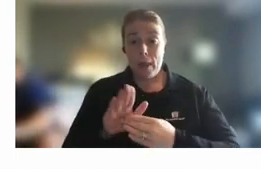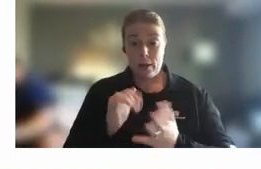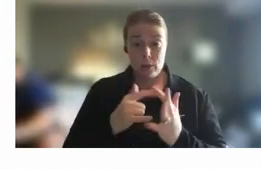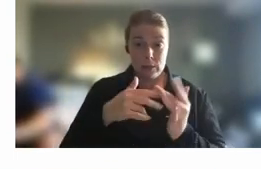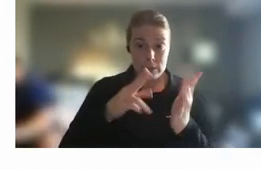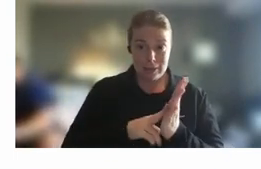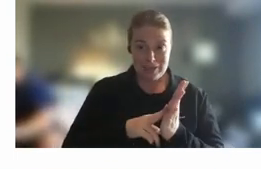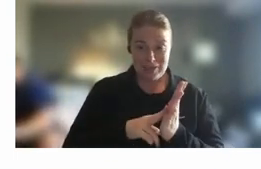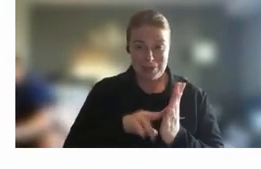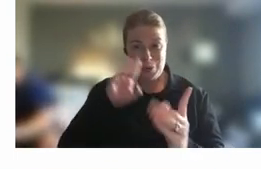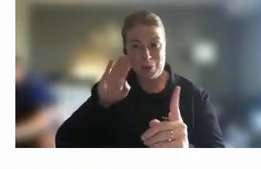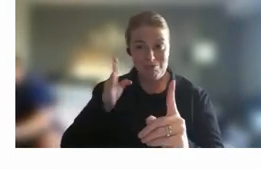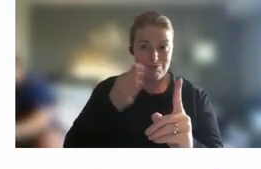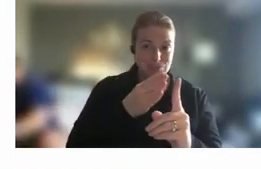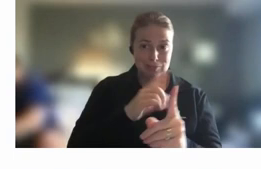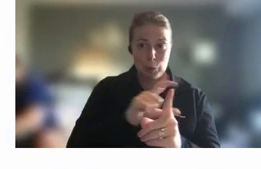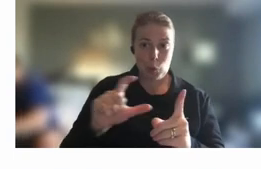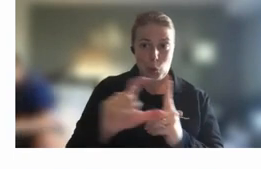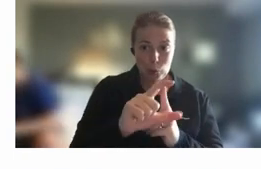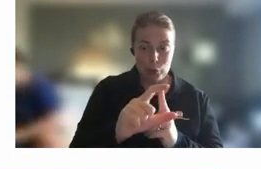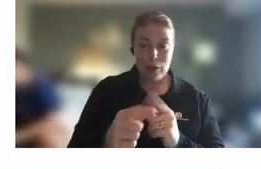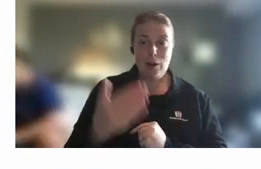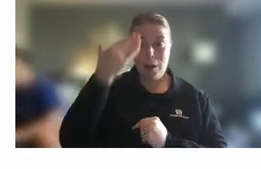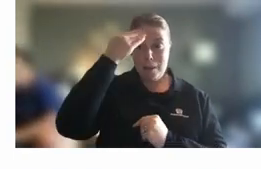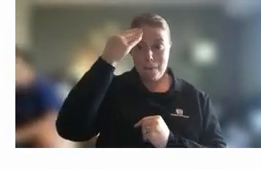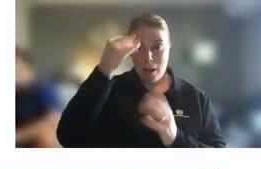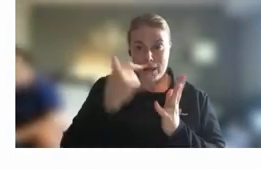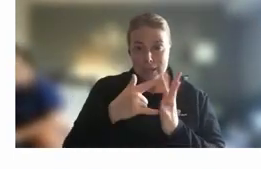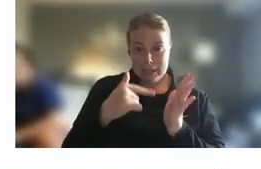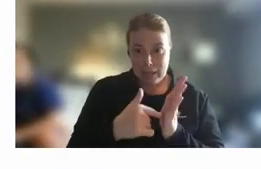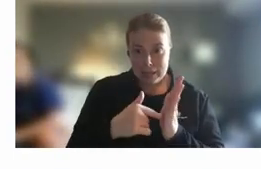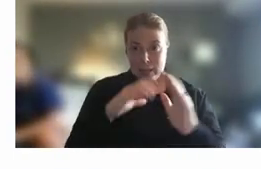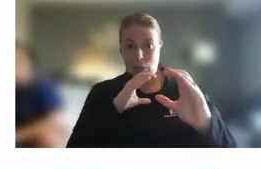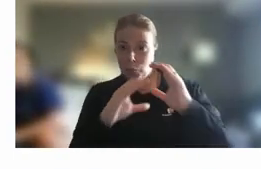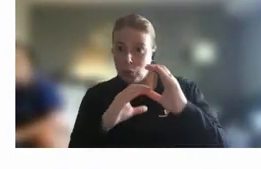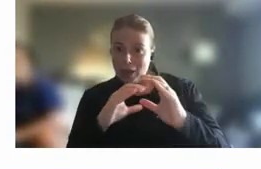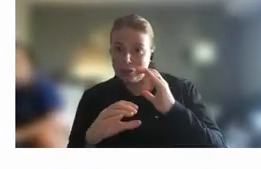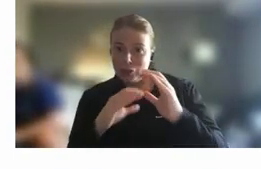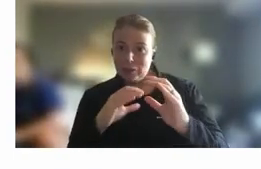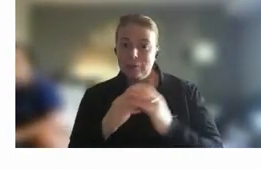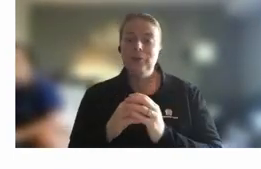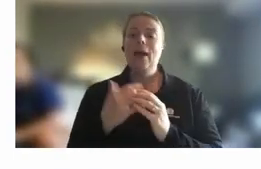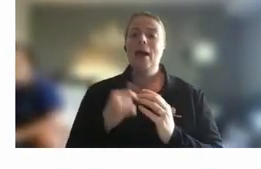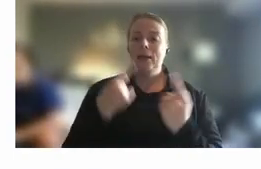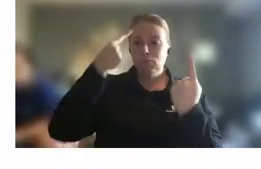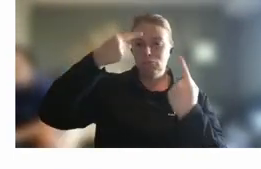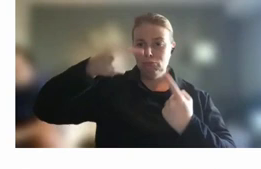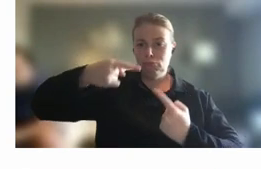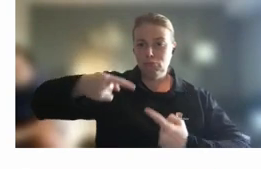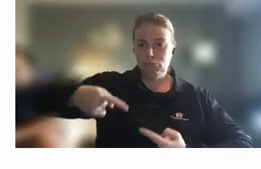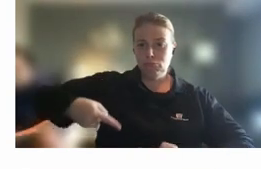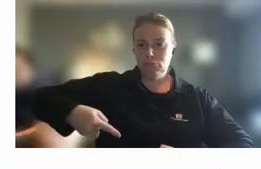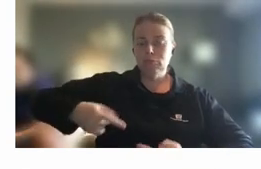back to culture and mindset communication being on the same page and thinking things through right really thinking